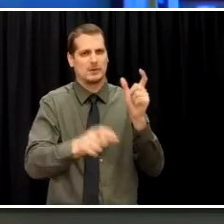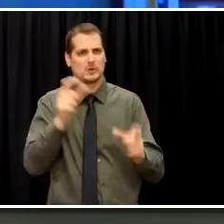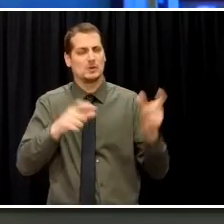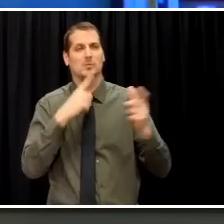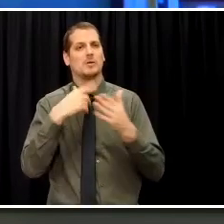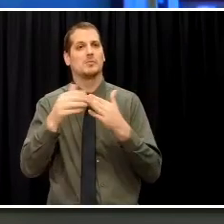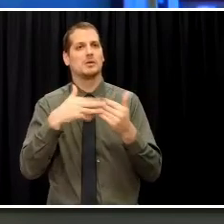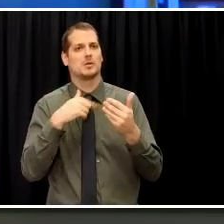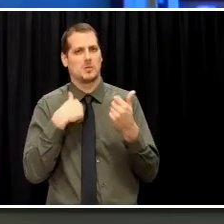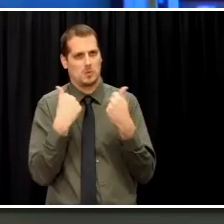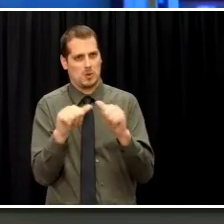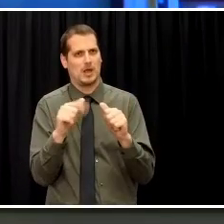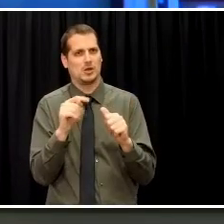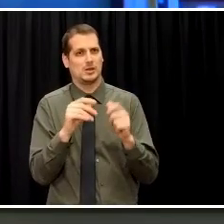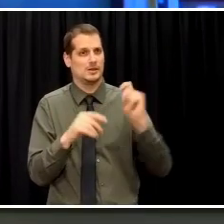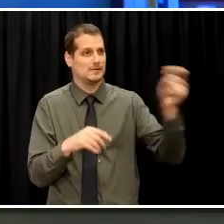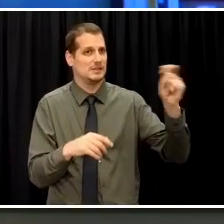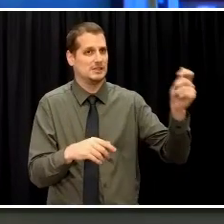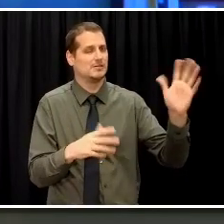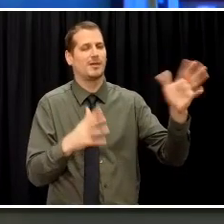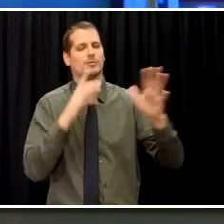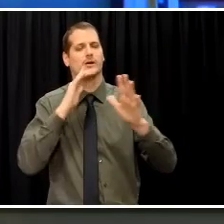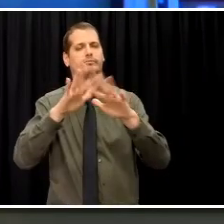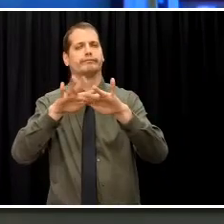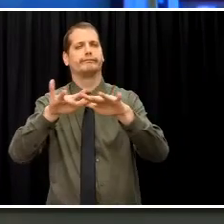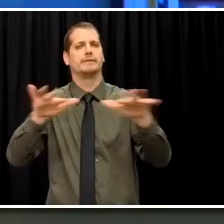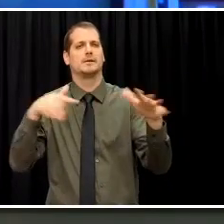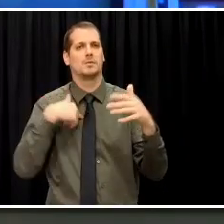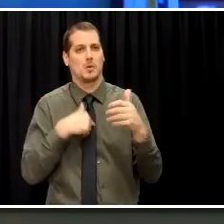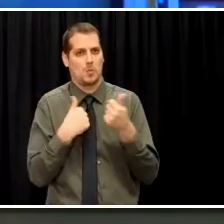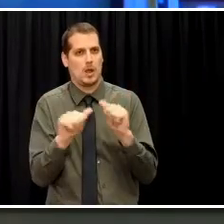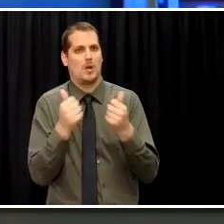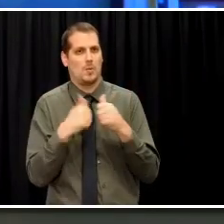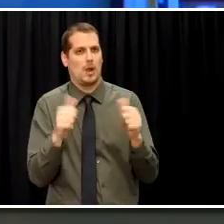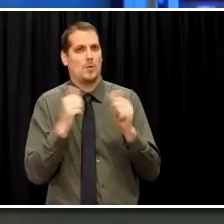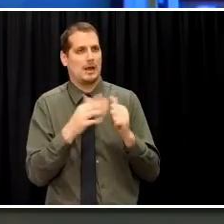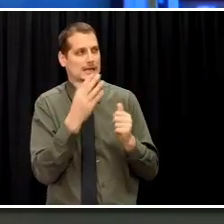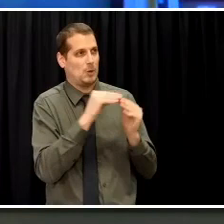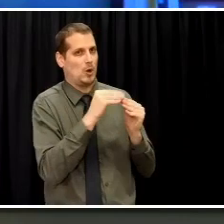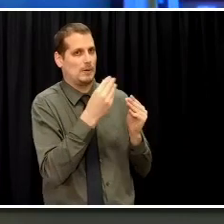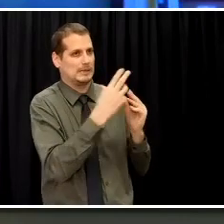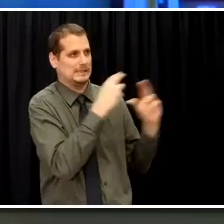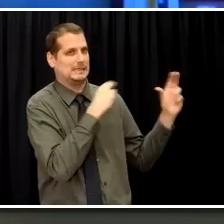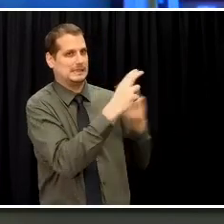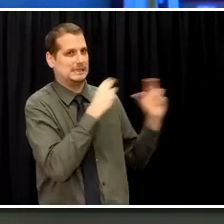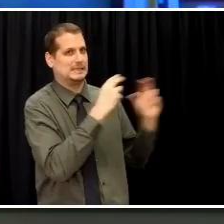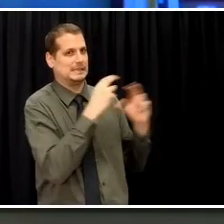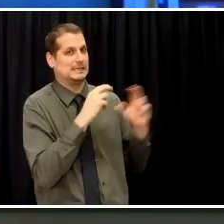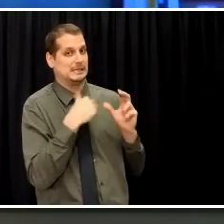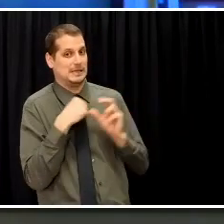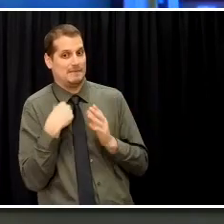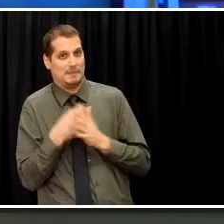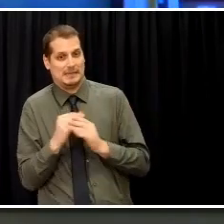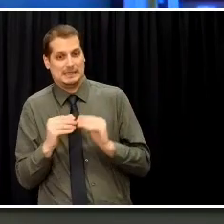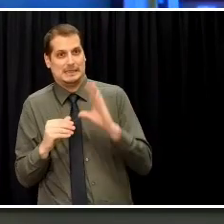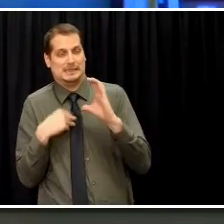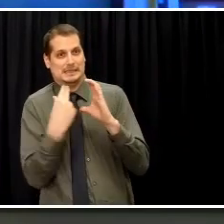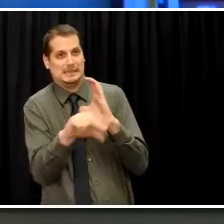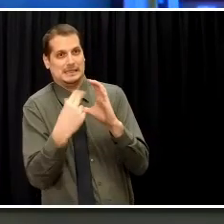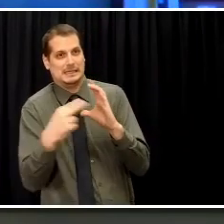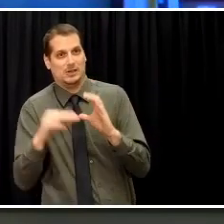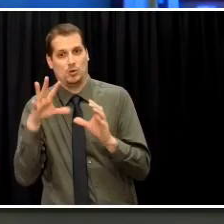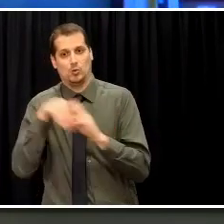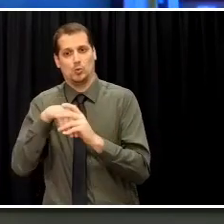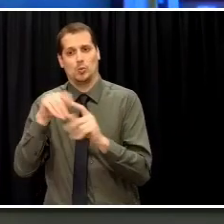who are fishermen, and to tribes. Senator Murkowski and I worked hard on that